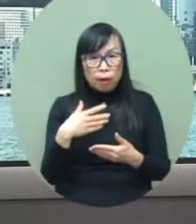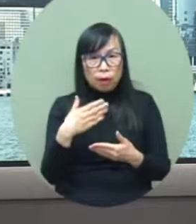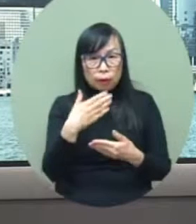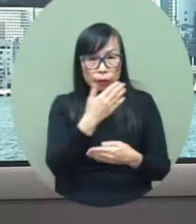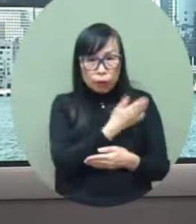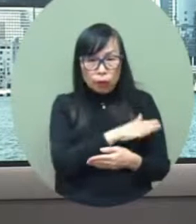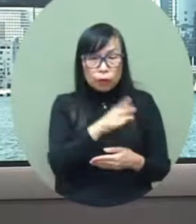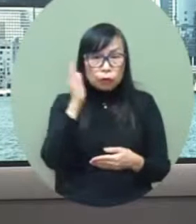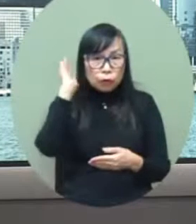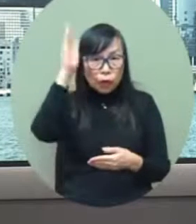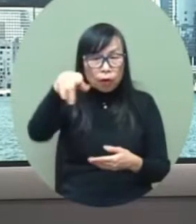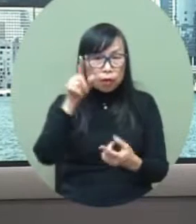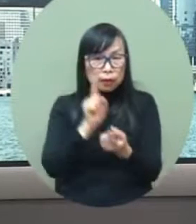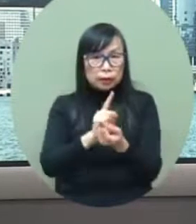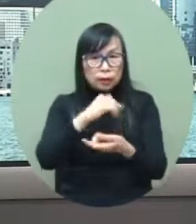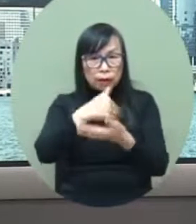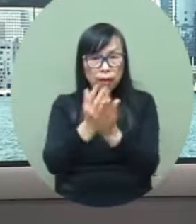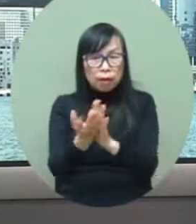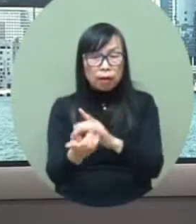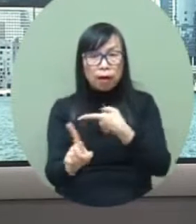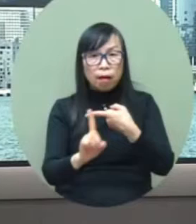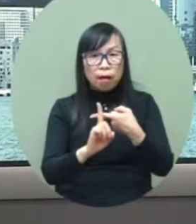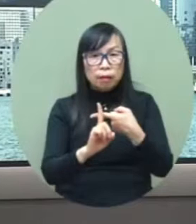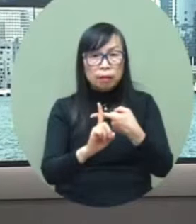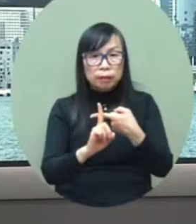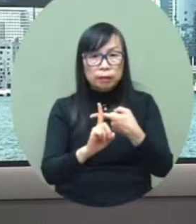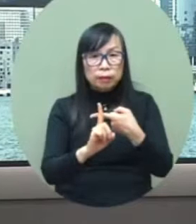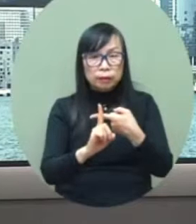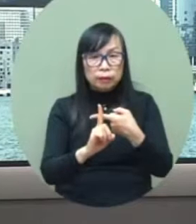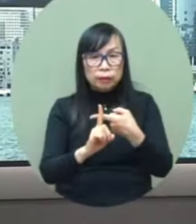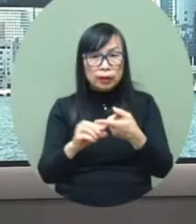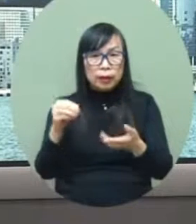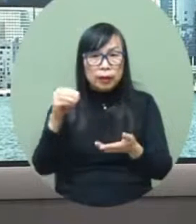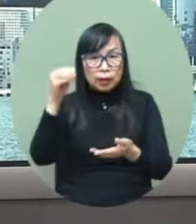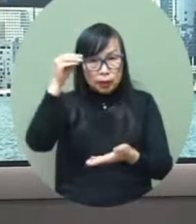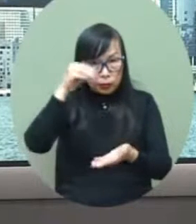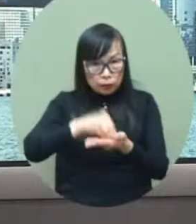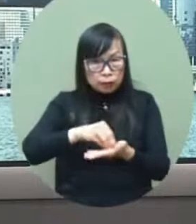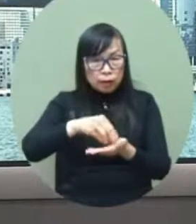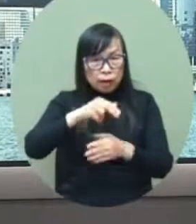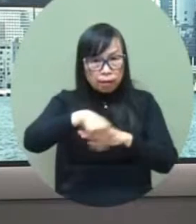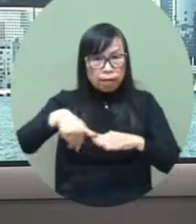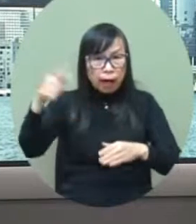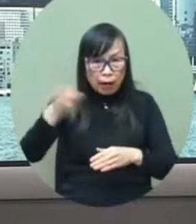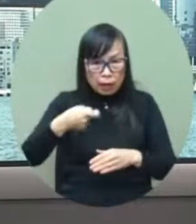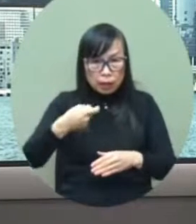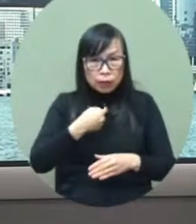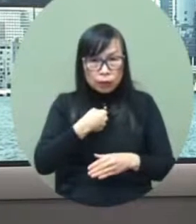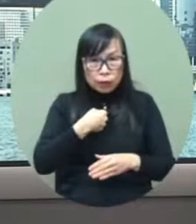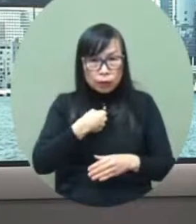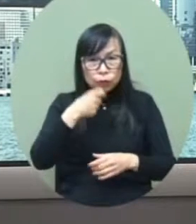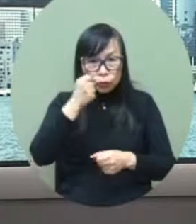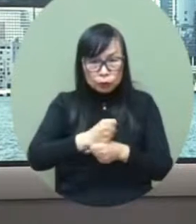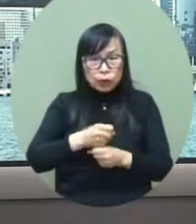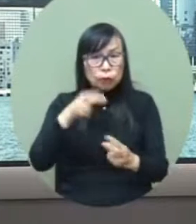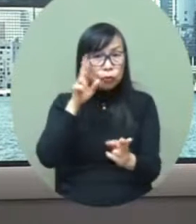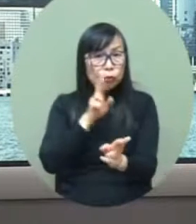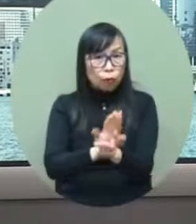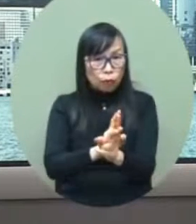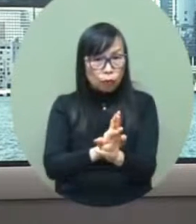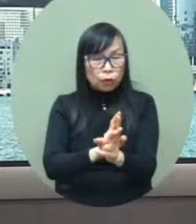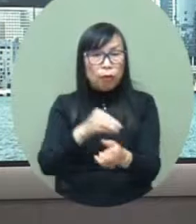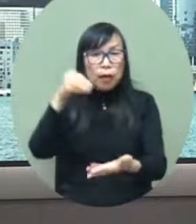these principles are universally applicable whatever risk comes up in the future we will need swift decisions